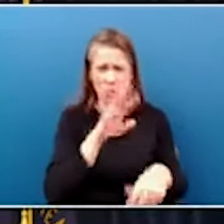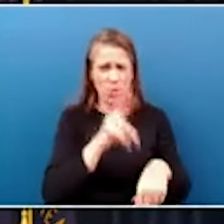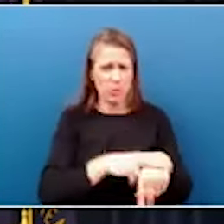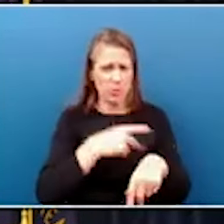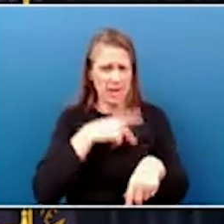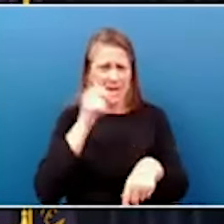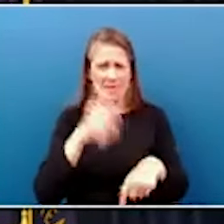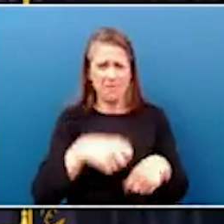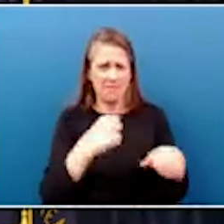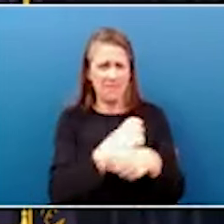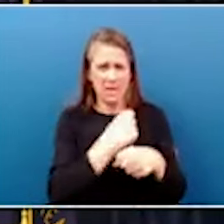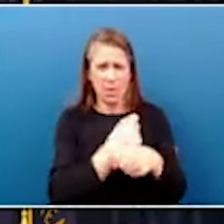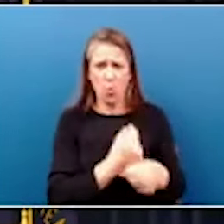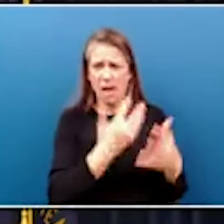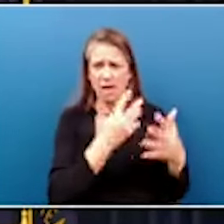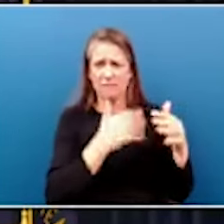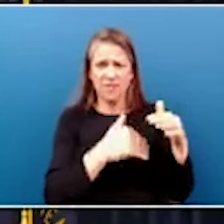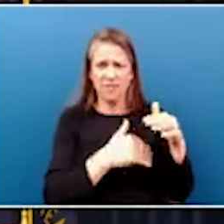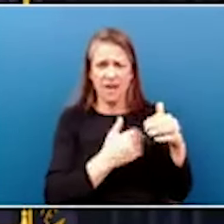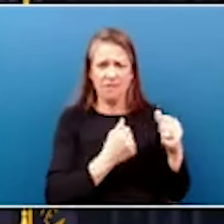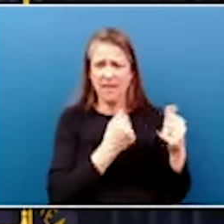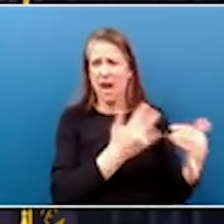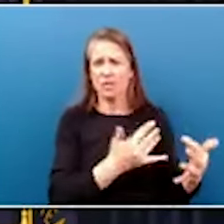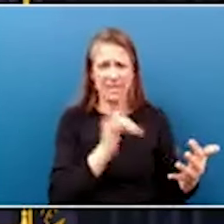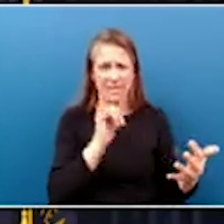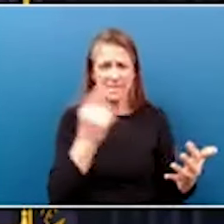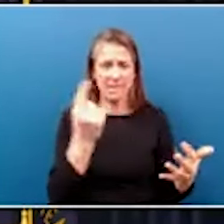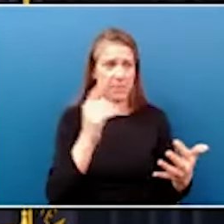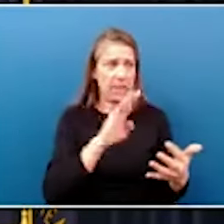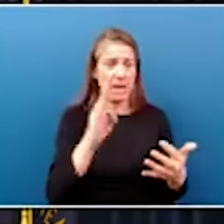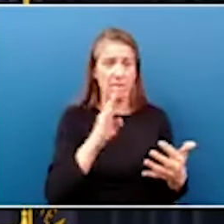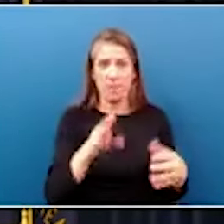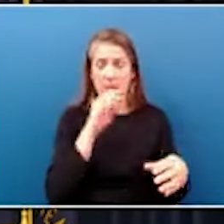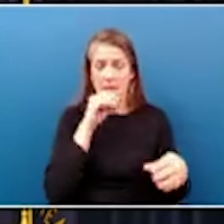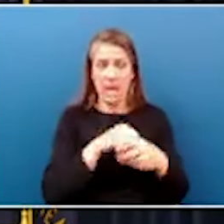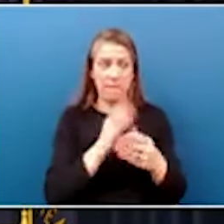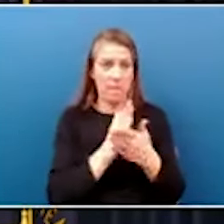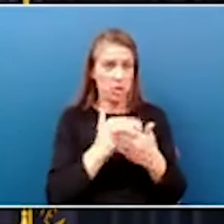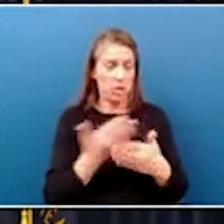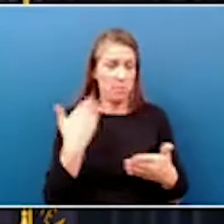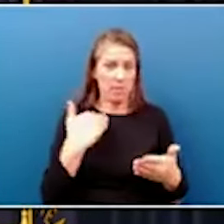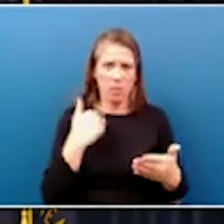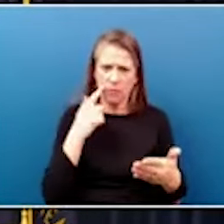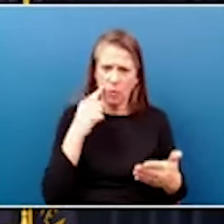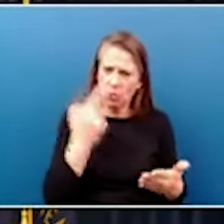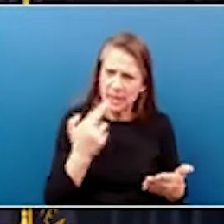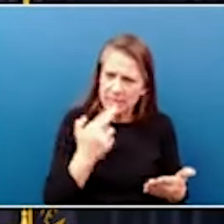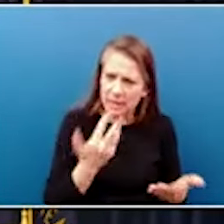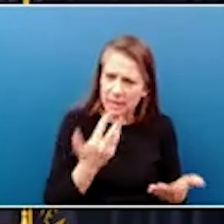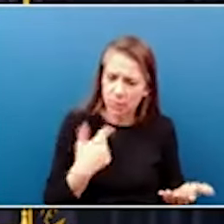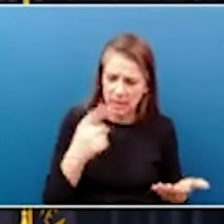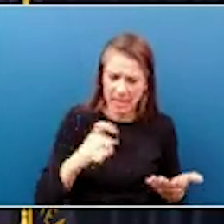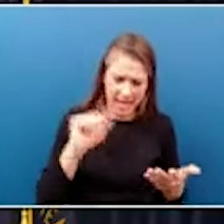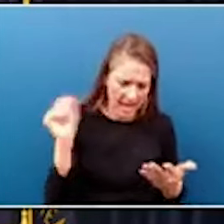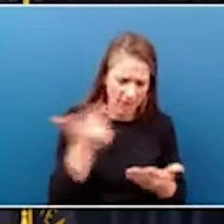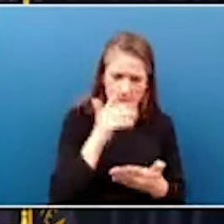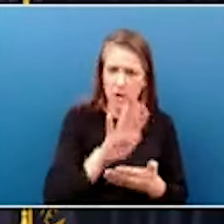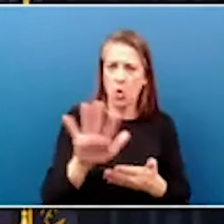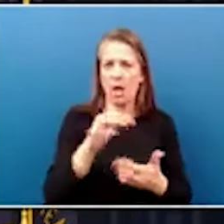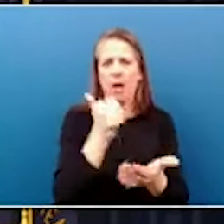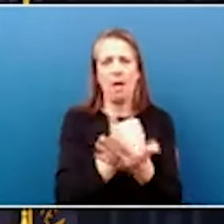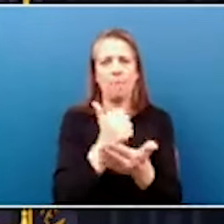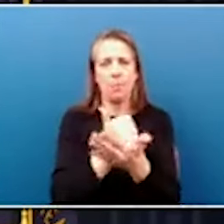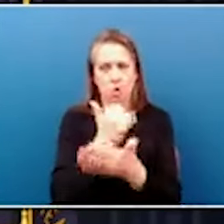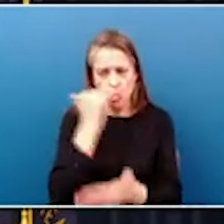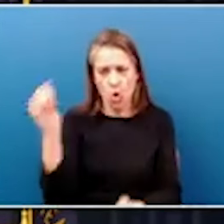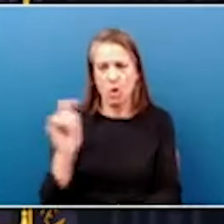wildfires. So again, this is something that has never been in a budget before with good reason, and we need everybody's help calling their legislators